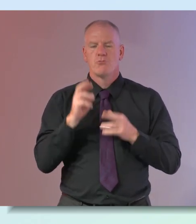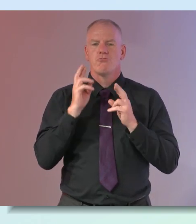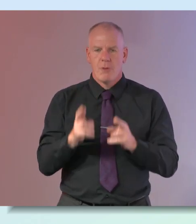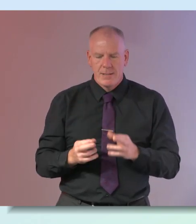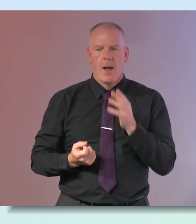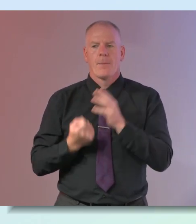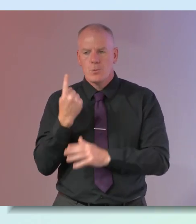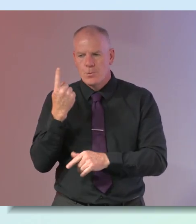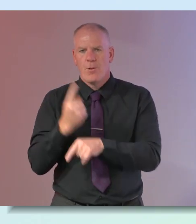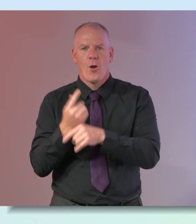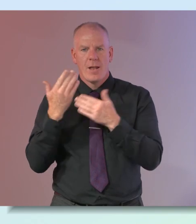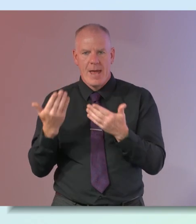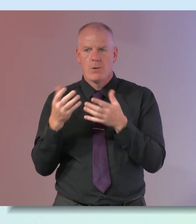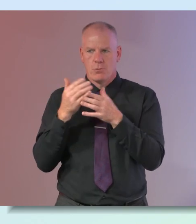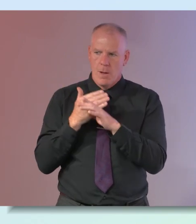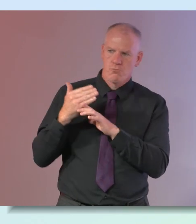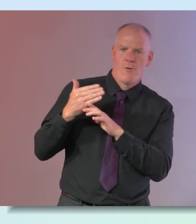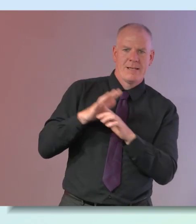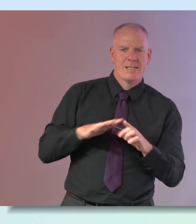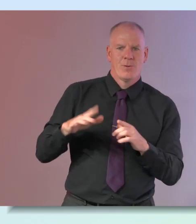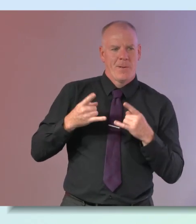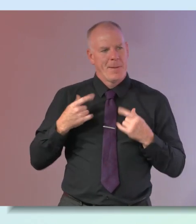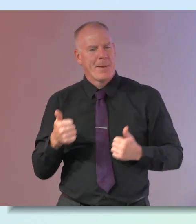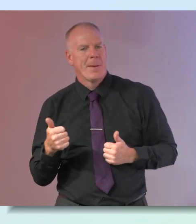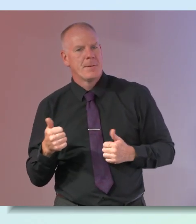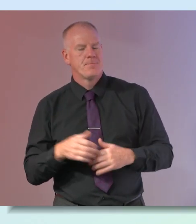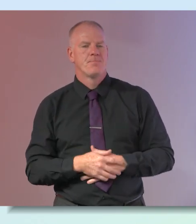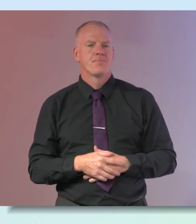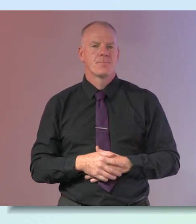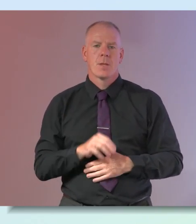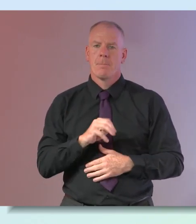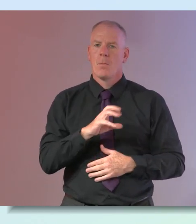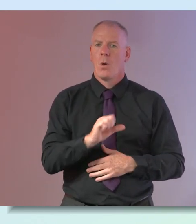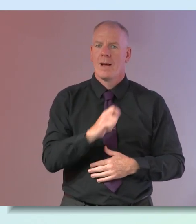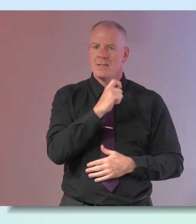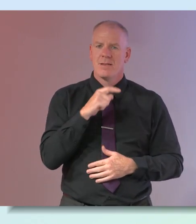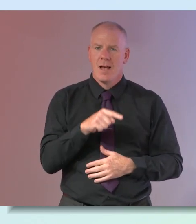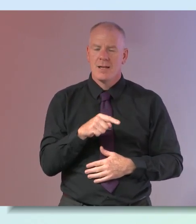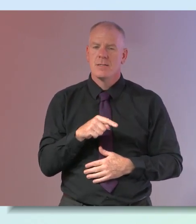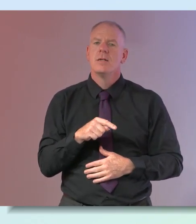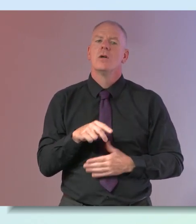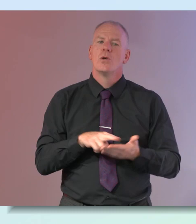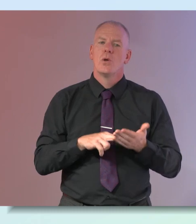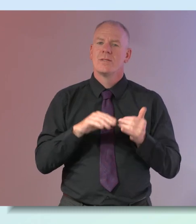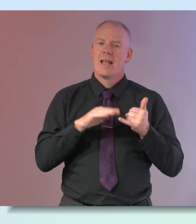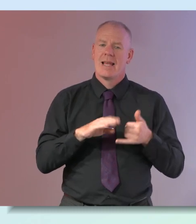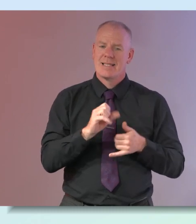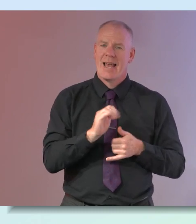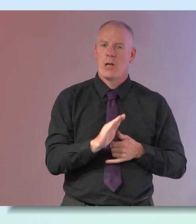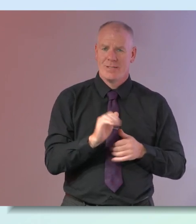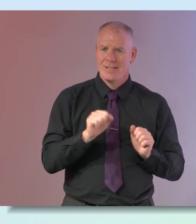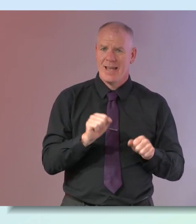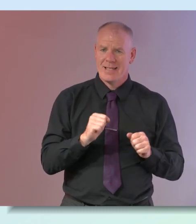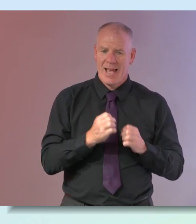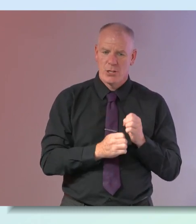opportunity to to thrive um and we're more saying that we burn less calories and maybe